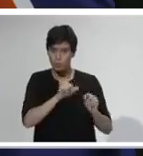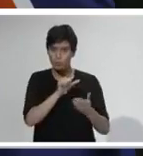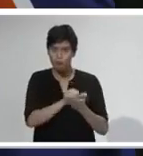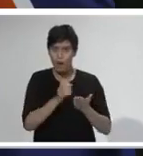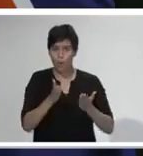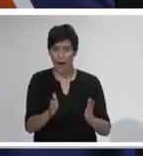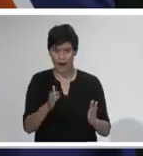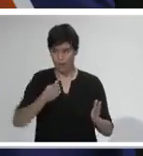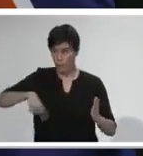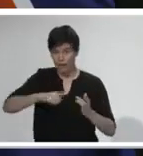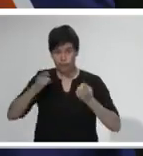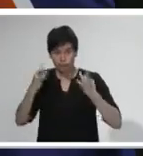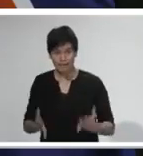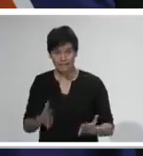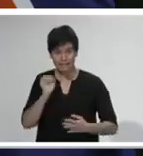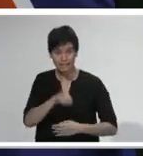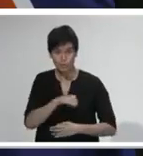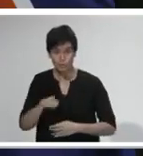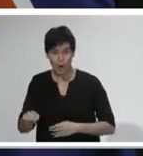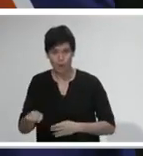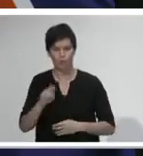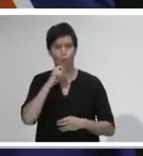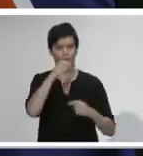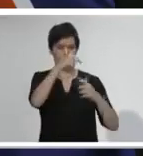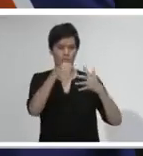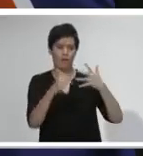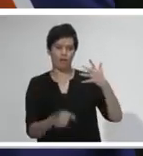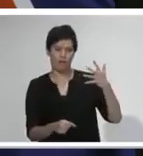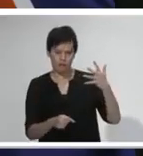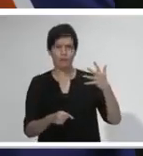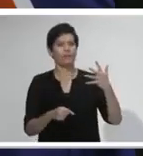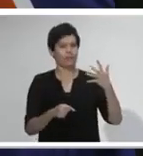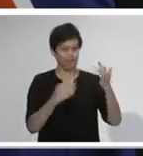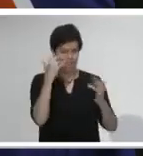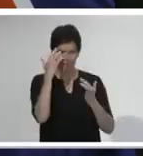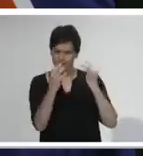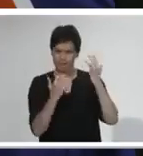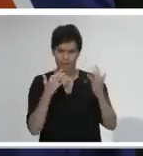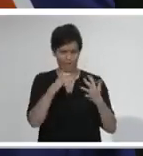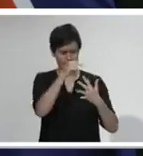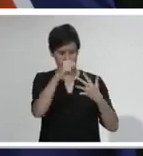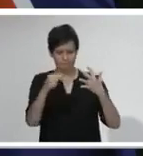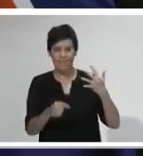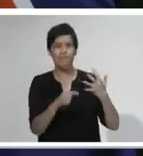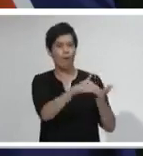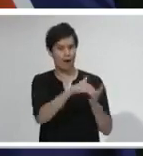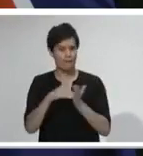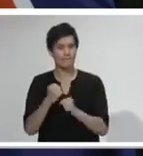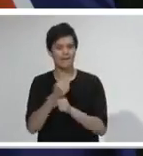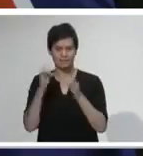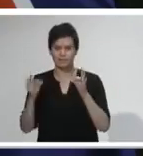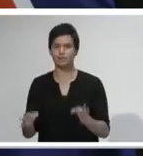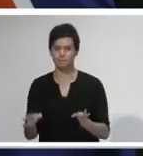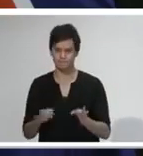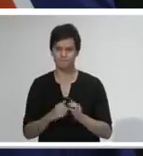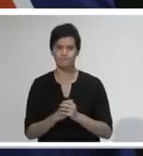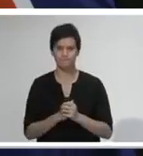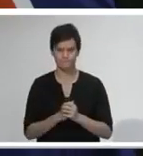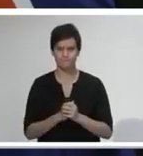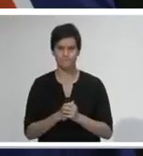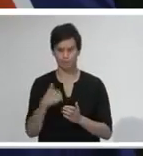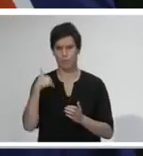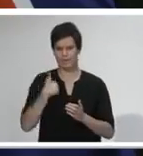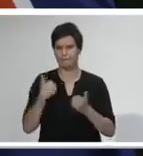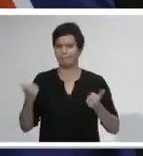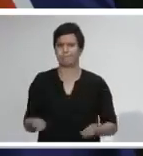our all-of-government team and government agencies. That essentially is all of the information, data and analysis that we will